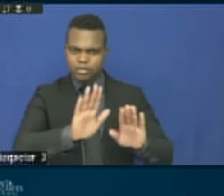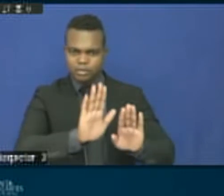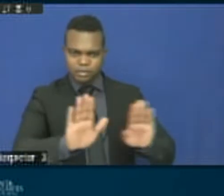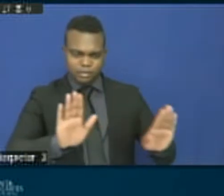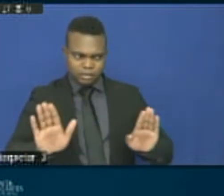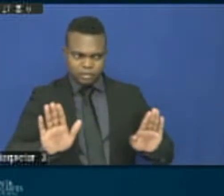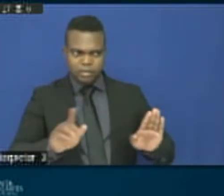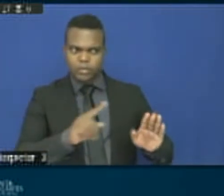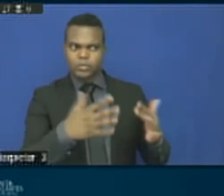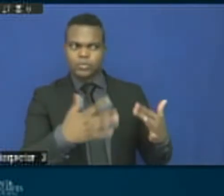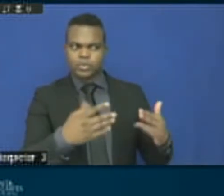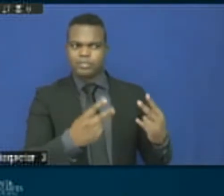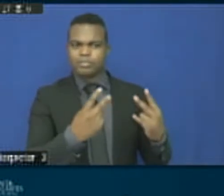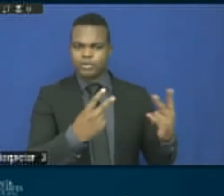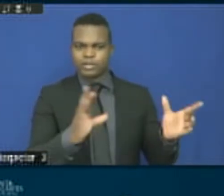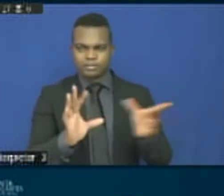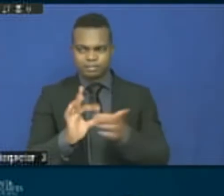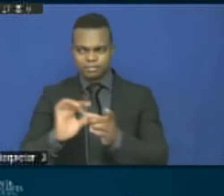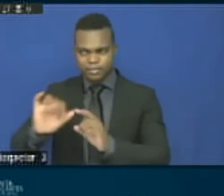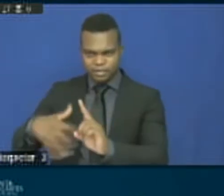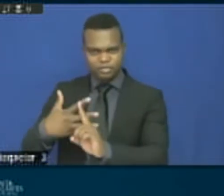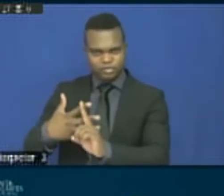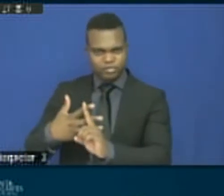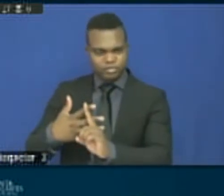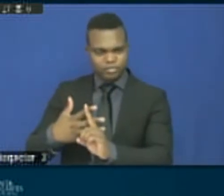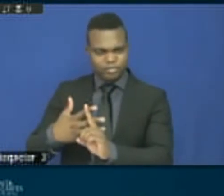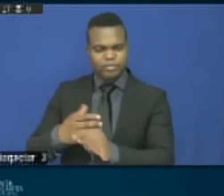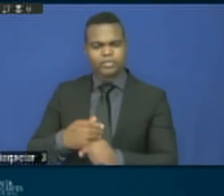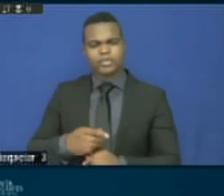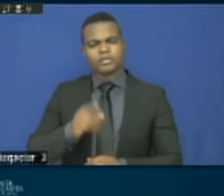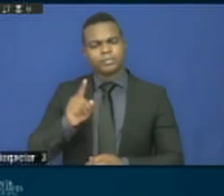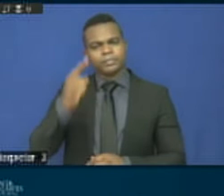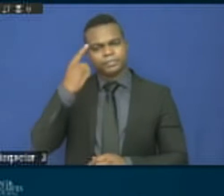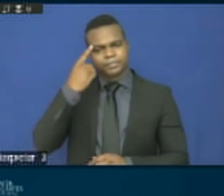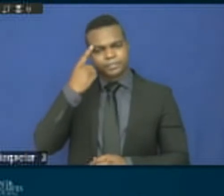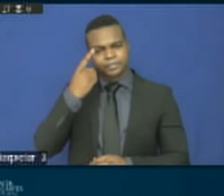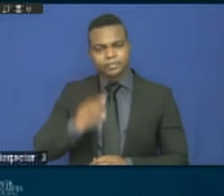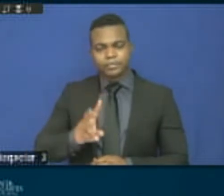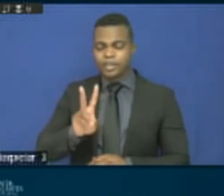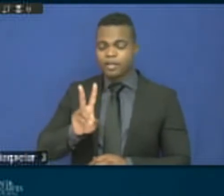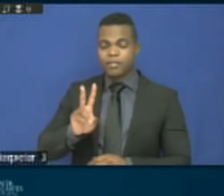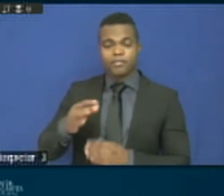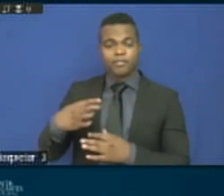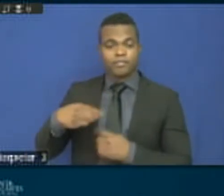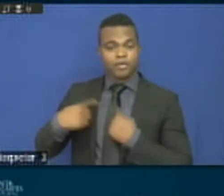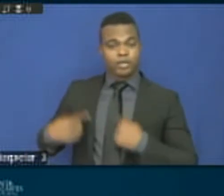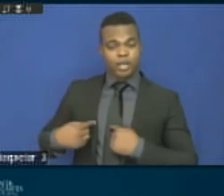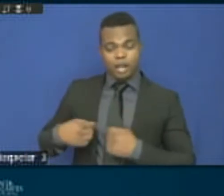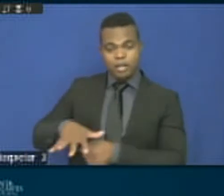in accelerating progress towards sustainable human settlements, improved quality of household life?